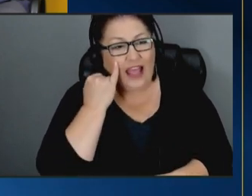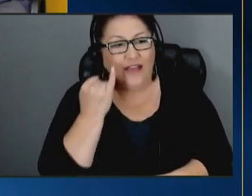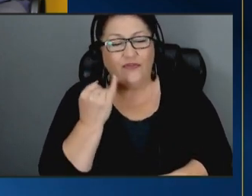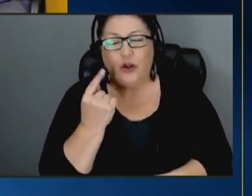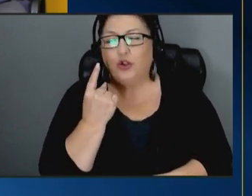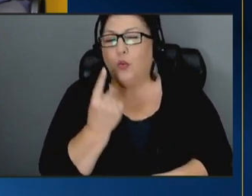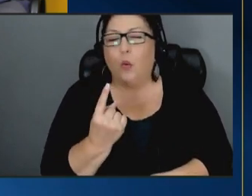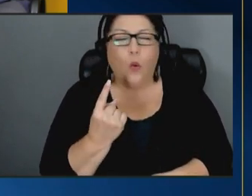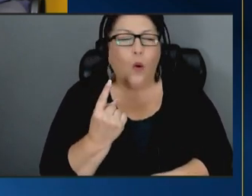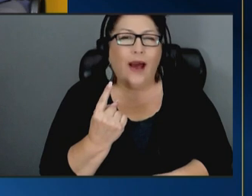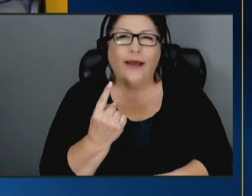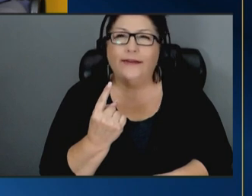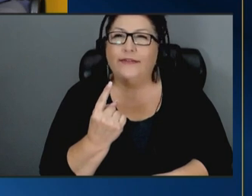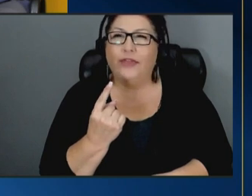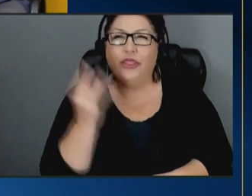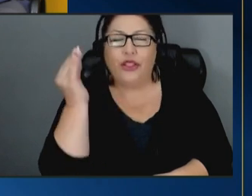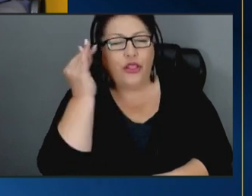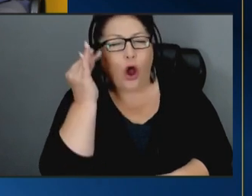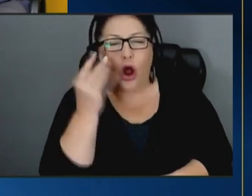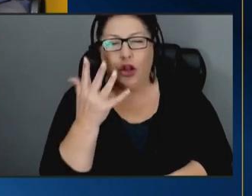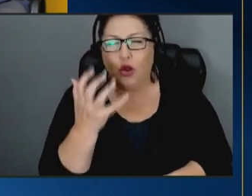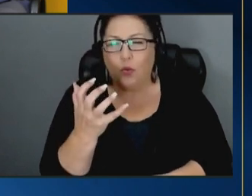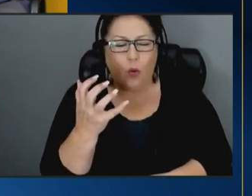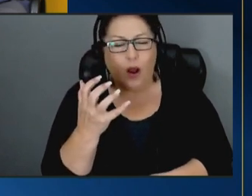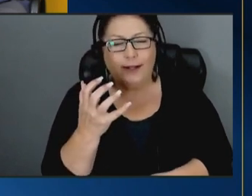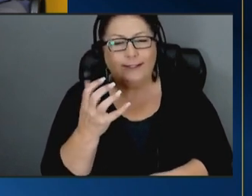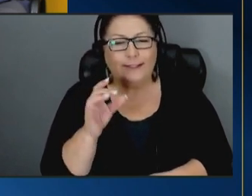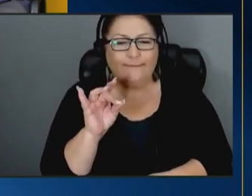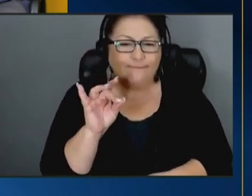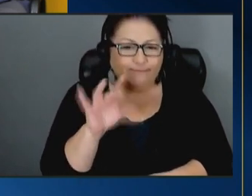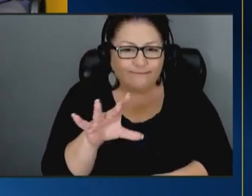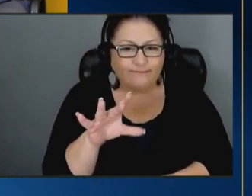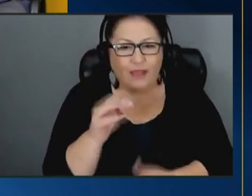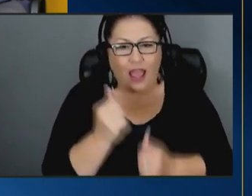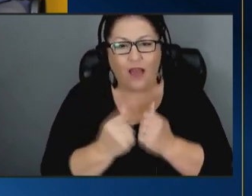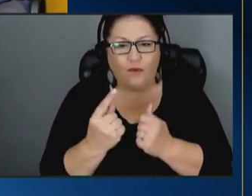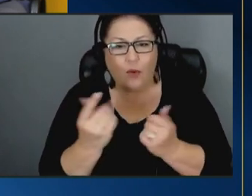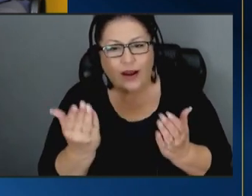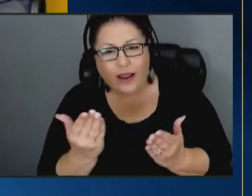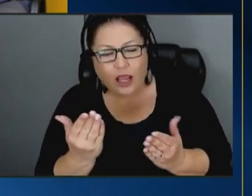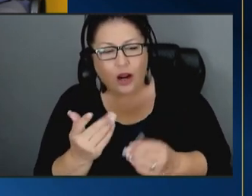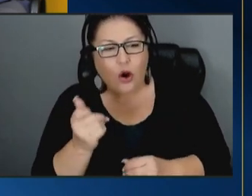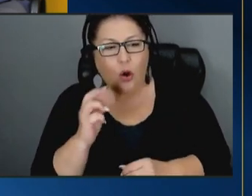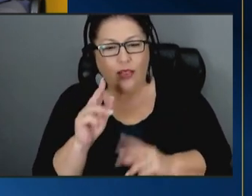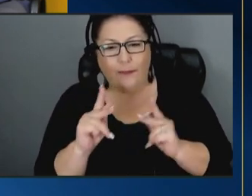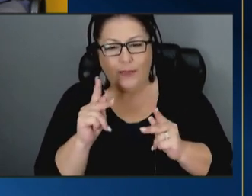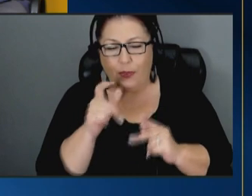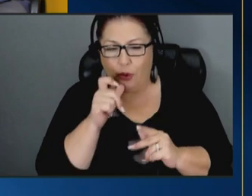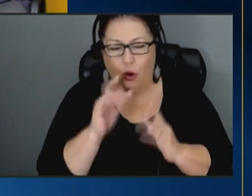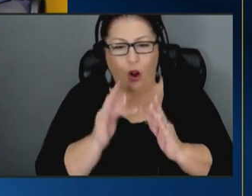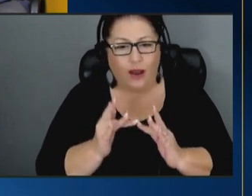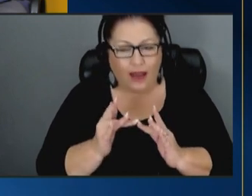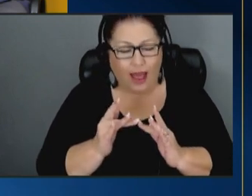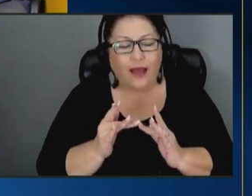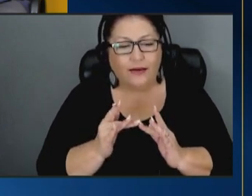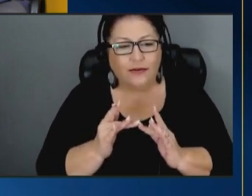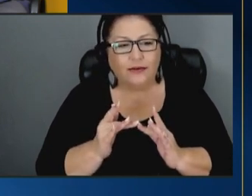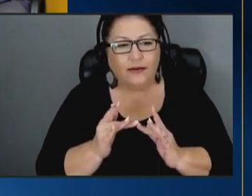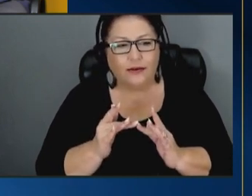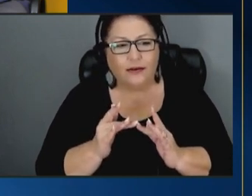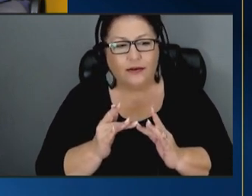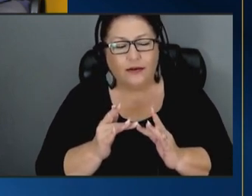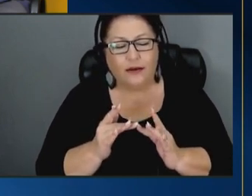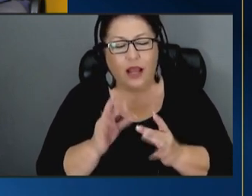one thought that you wanted to leave uh everybody here or the folks that are on with us virtually with in regards